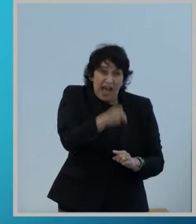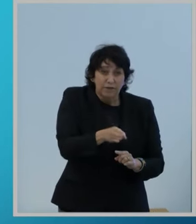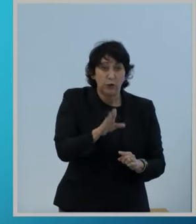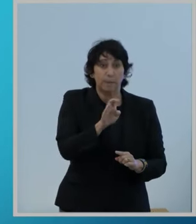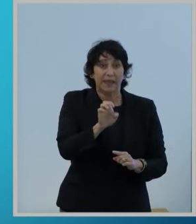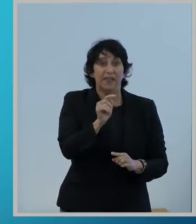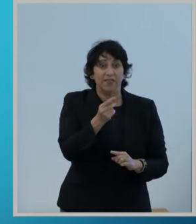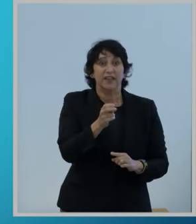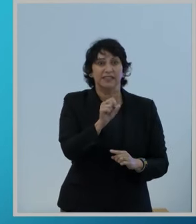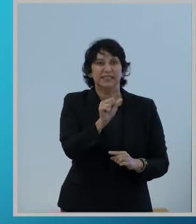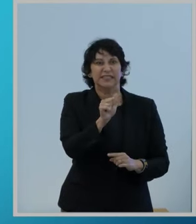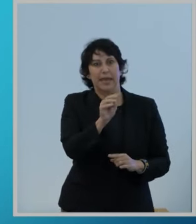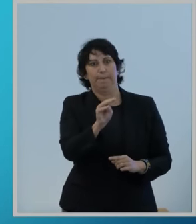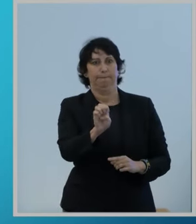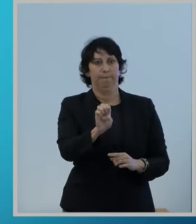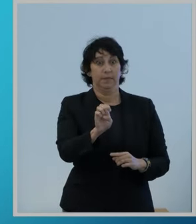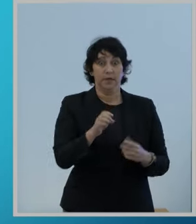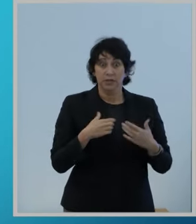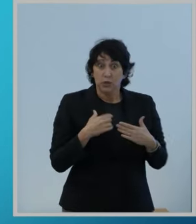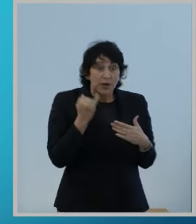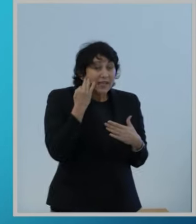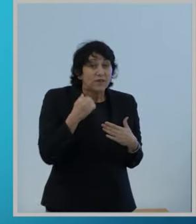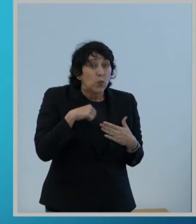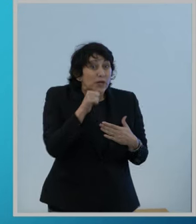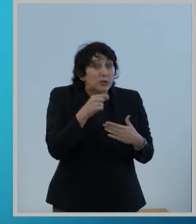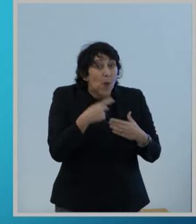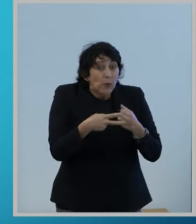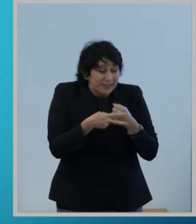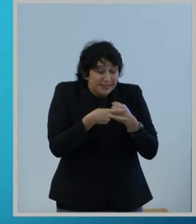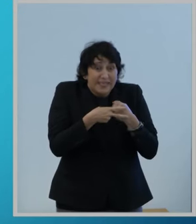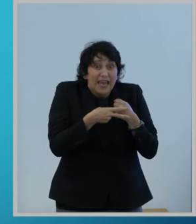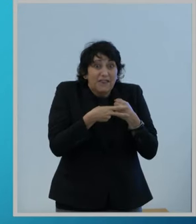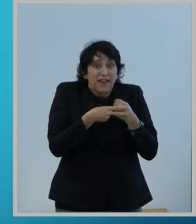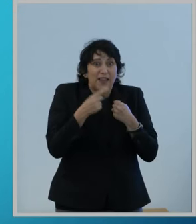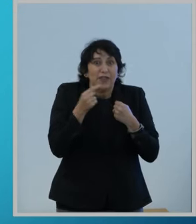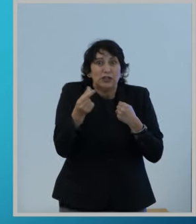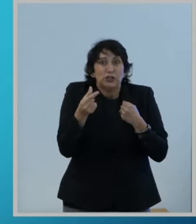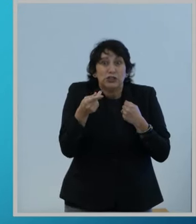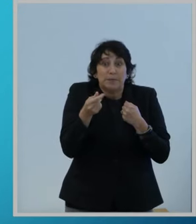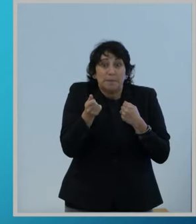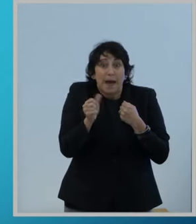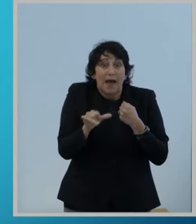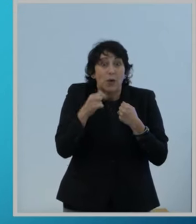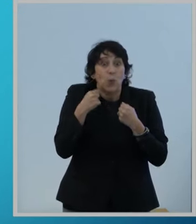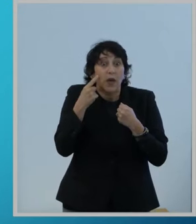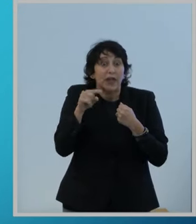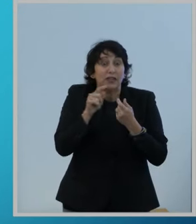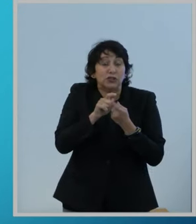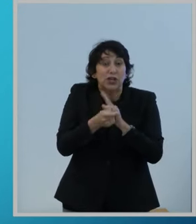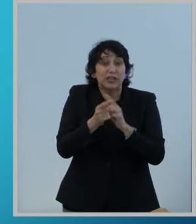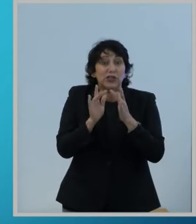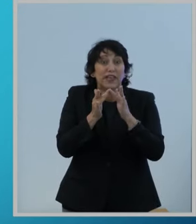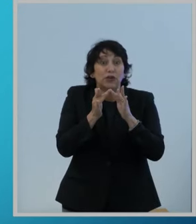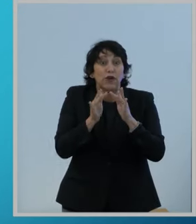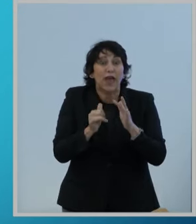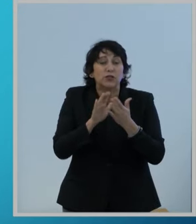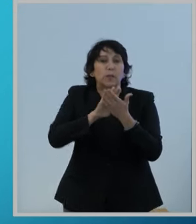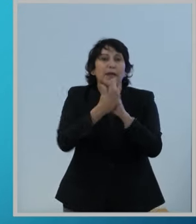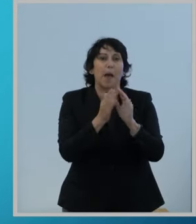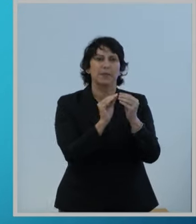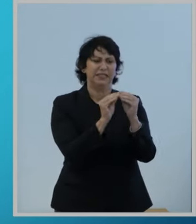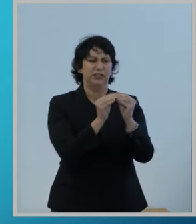And he said, if we don't save net neutrality, Ajit Pai will turn the Internet into a digital